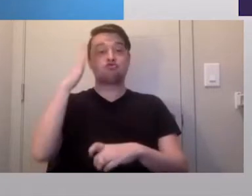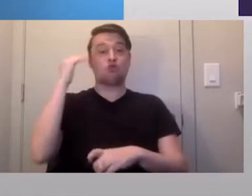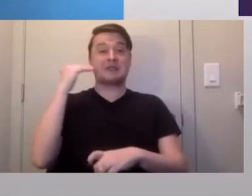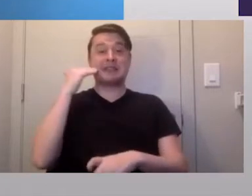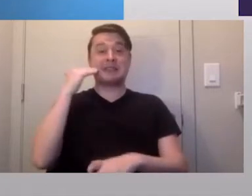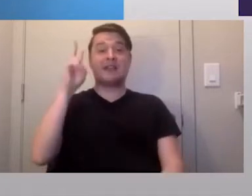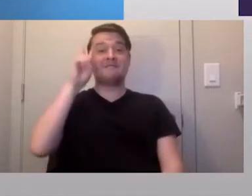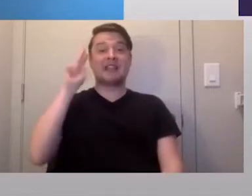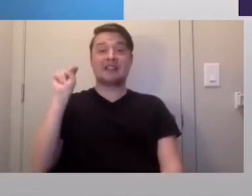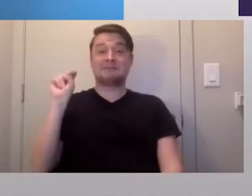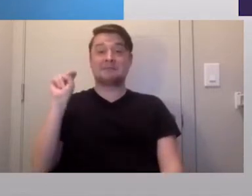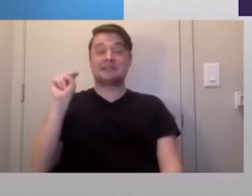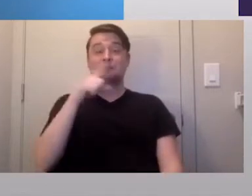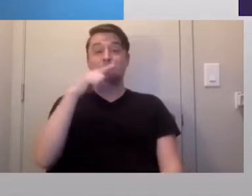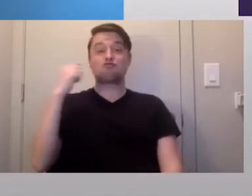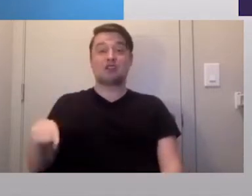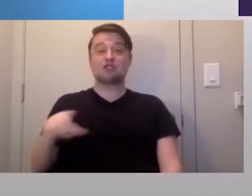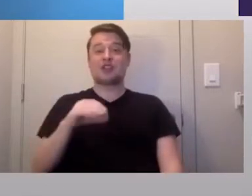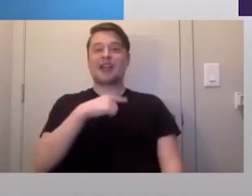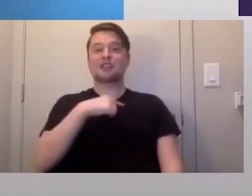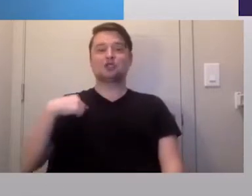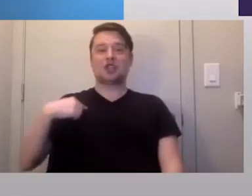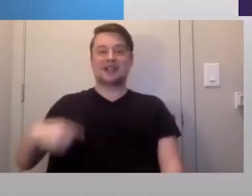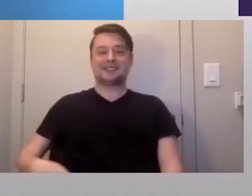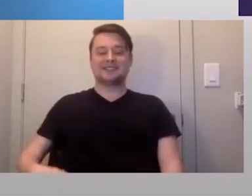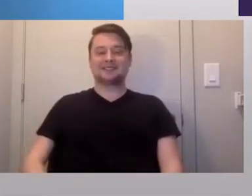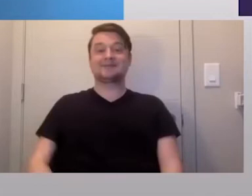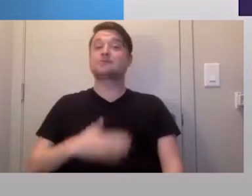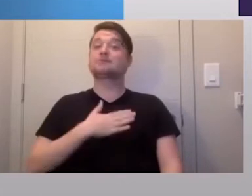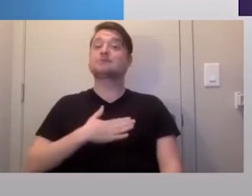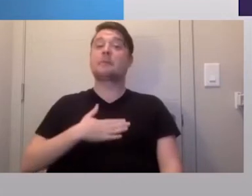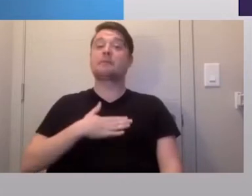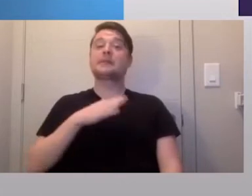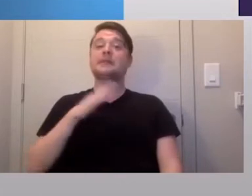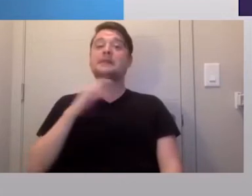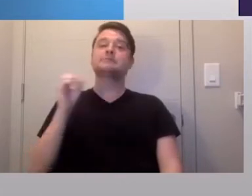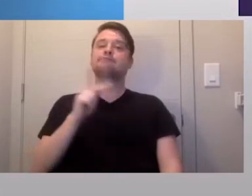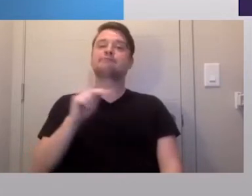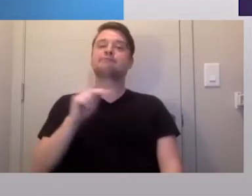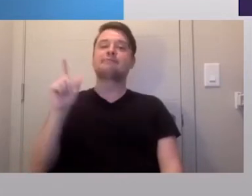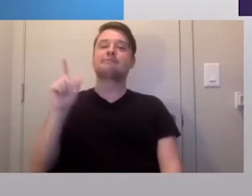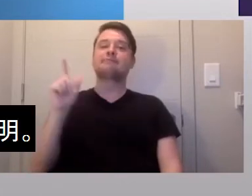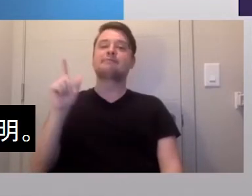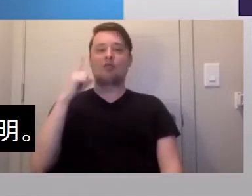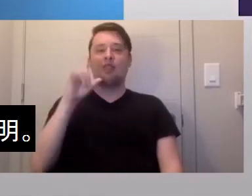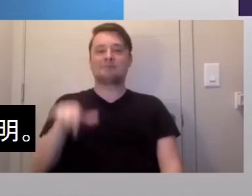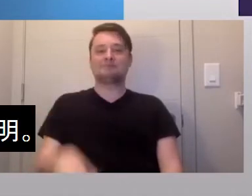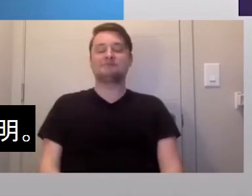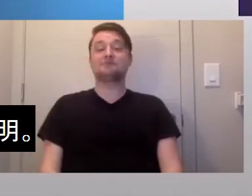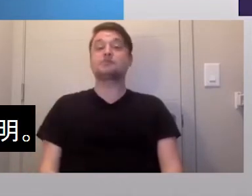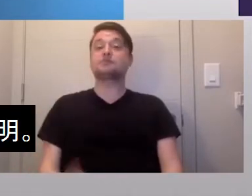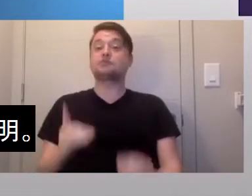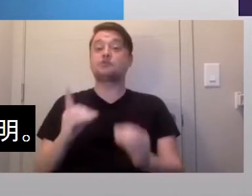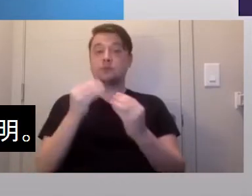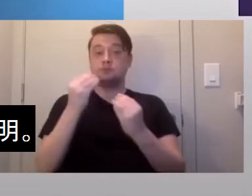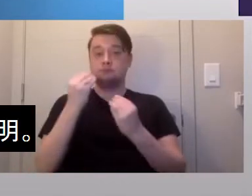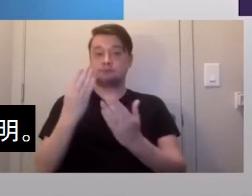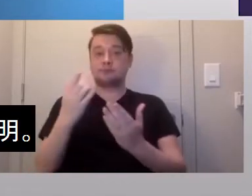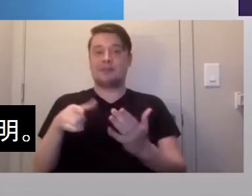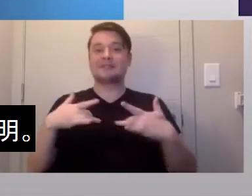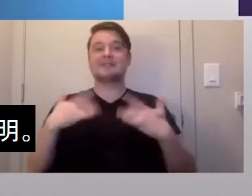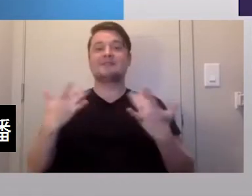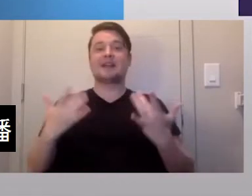Vietnamese, Russian, and Chinese. So please check back later for those. One more note about this event.